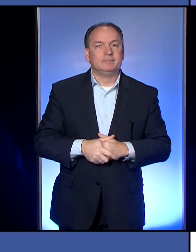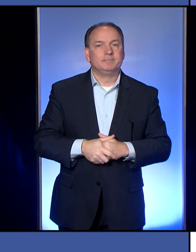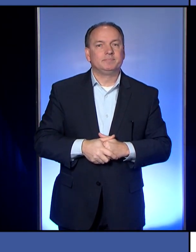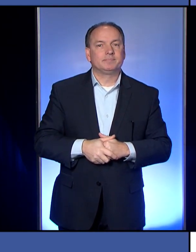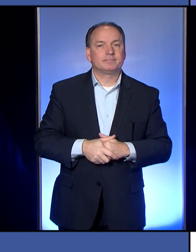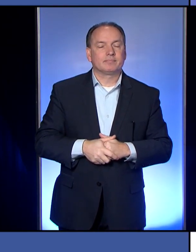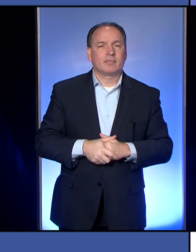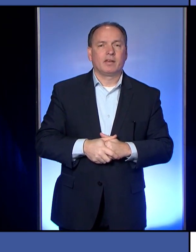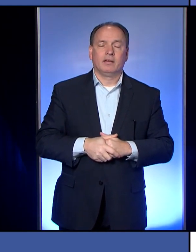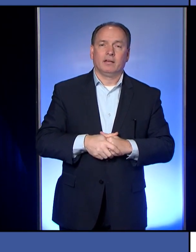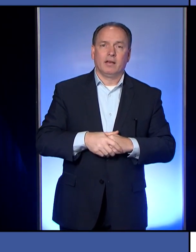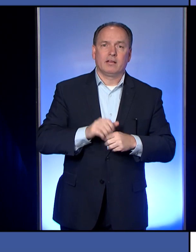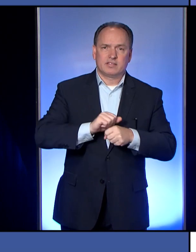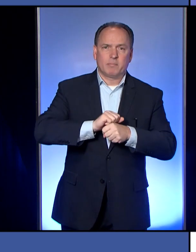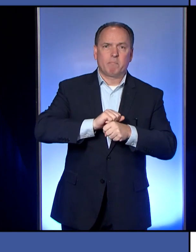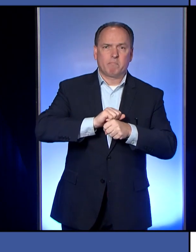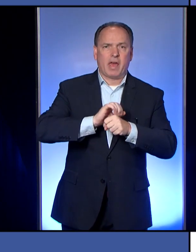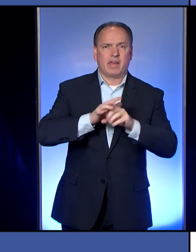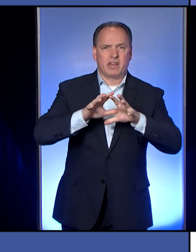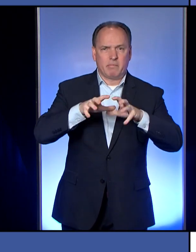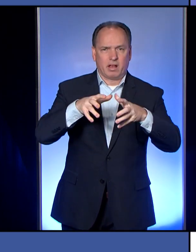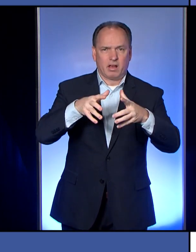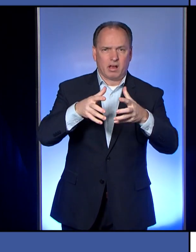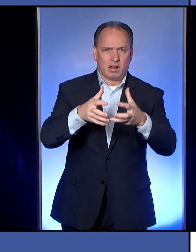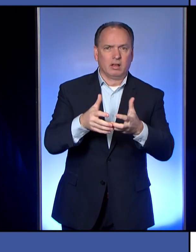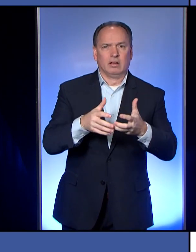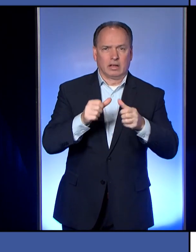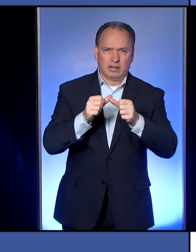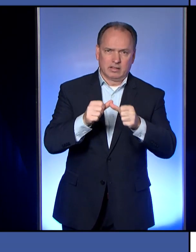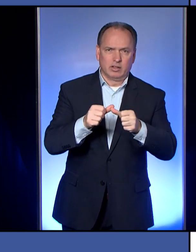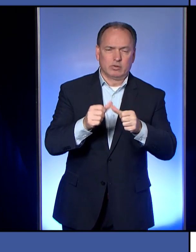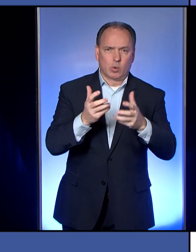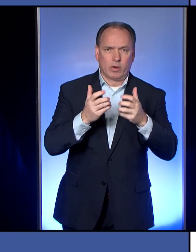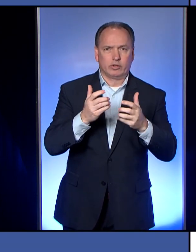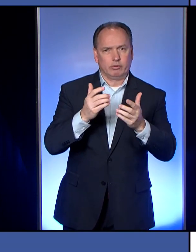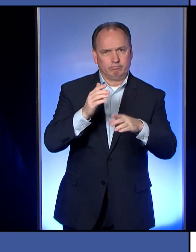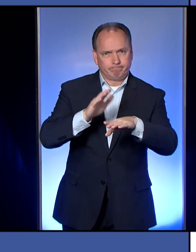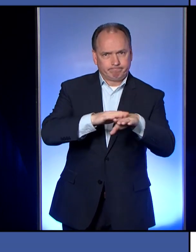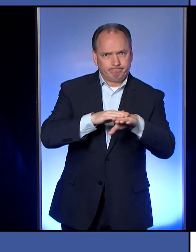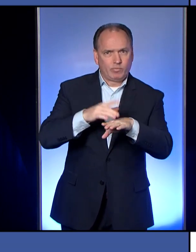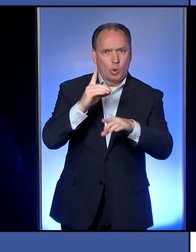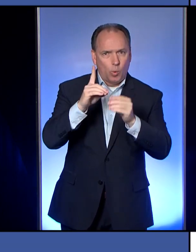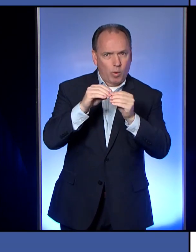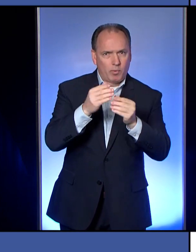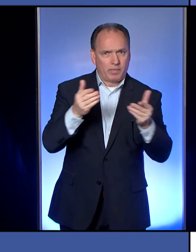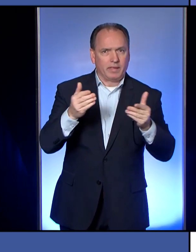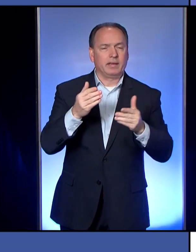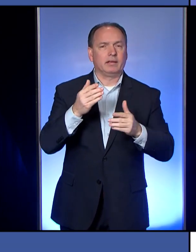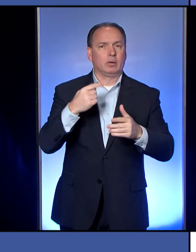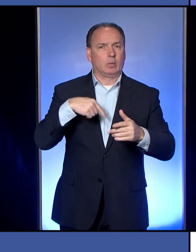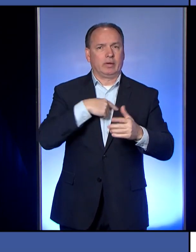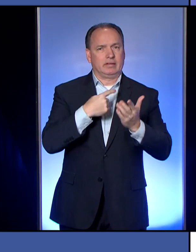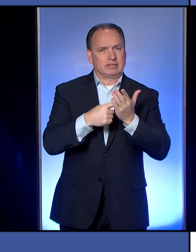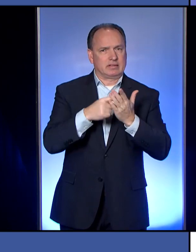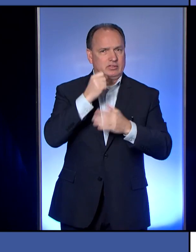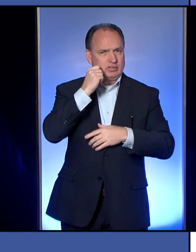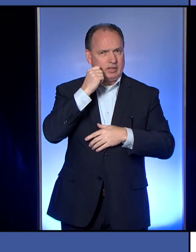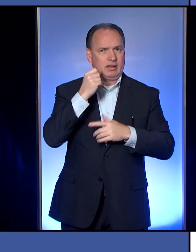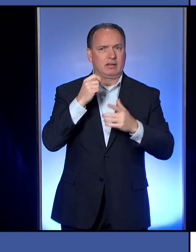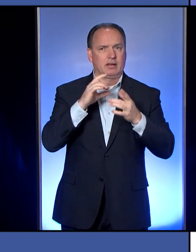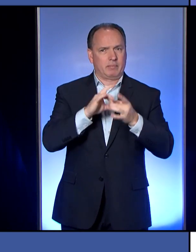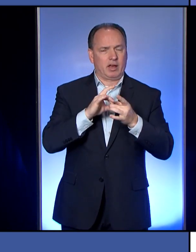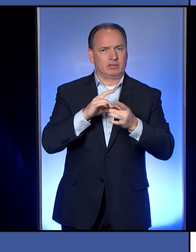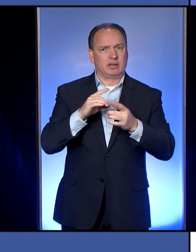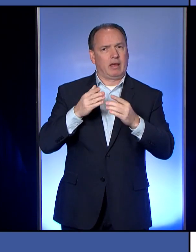This pandemic continues and I want to address one more thing that we had talked about yesterday, I think it was about a